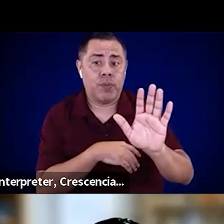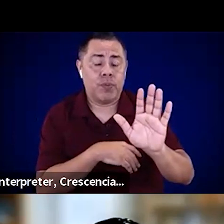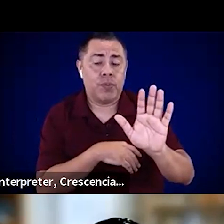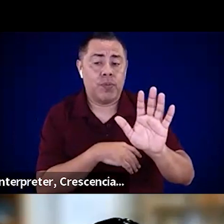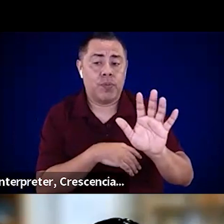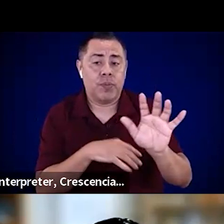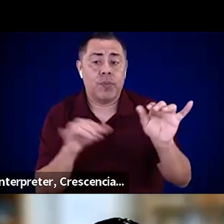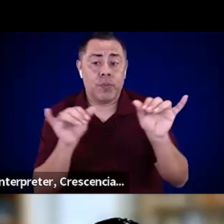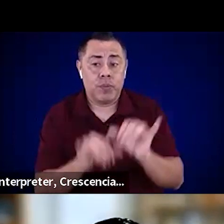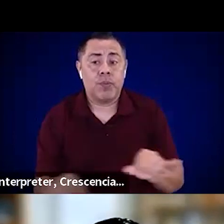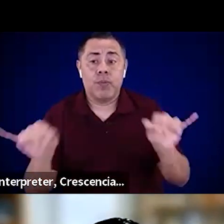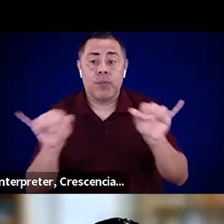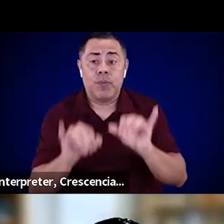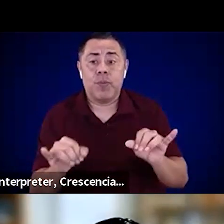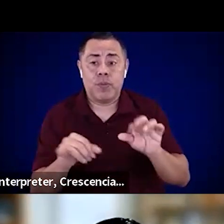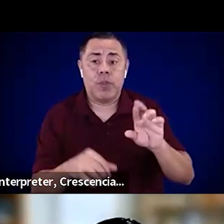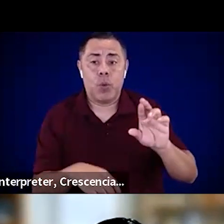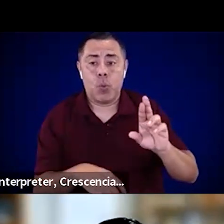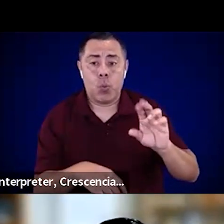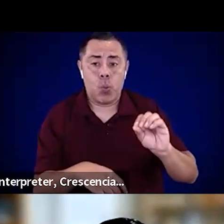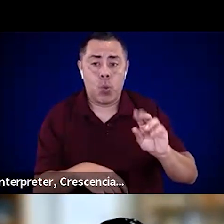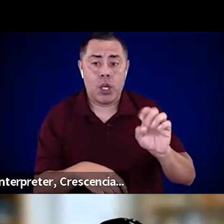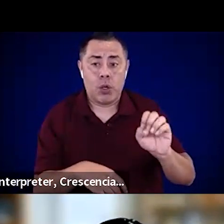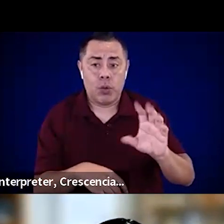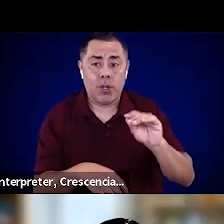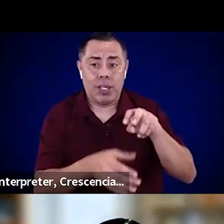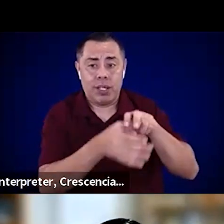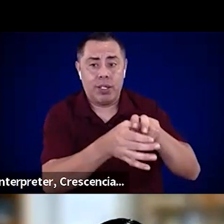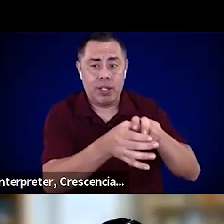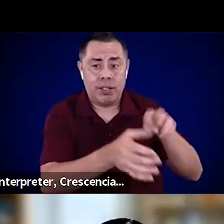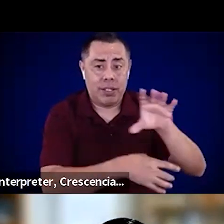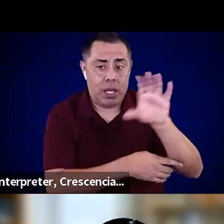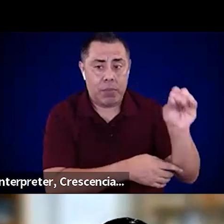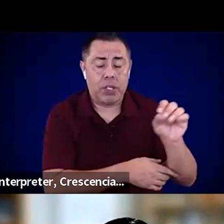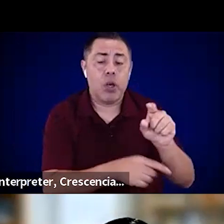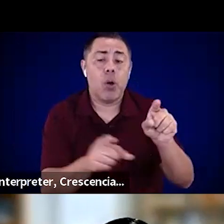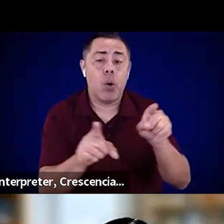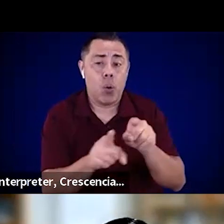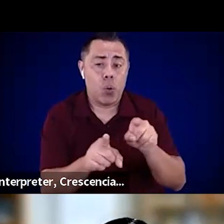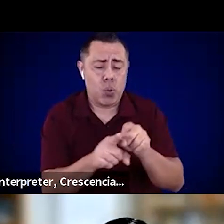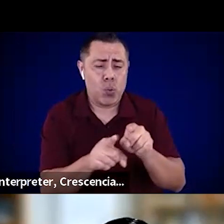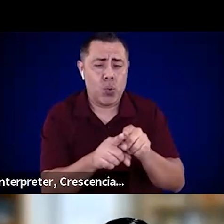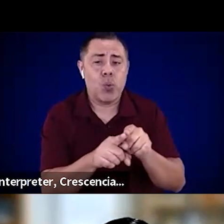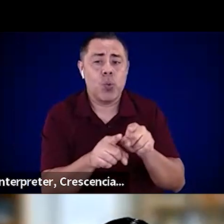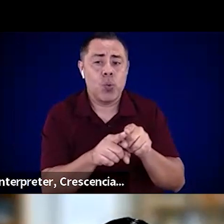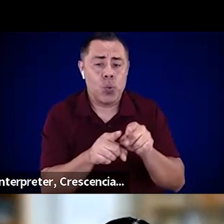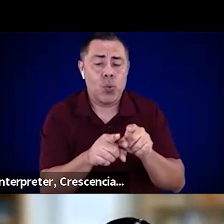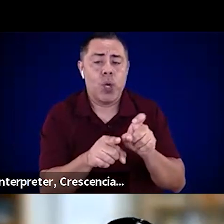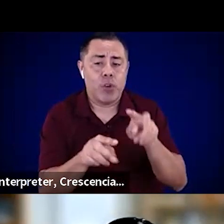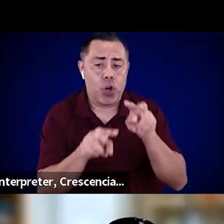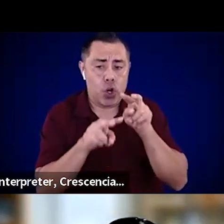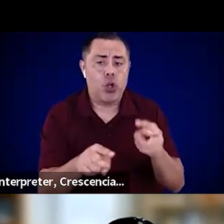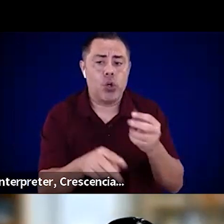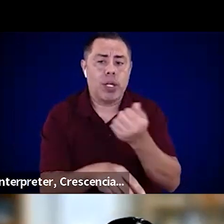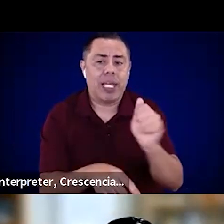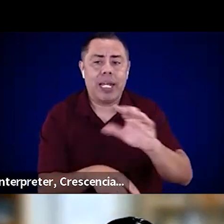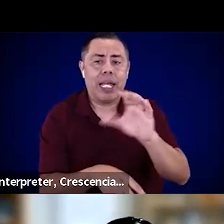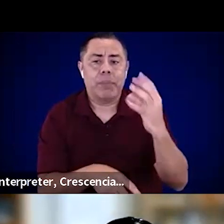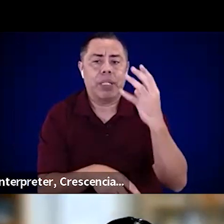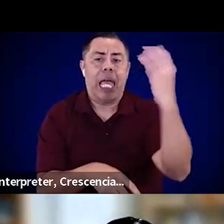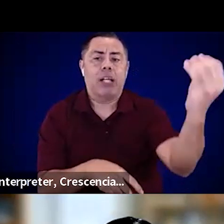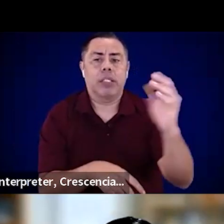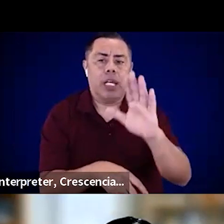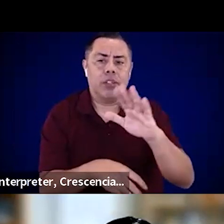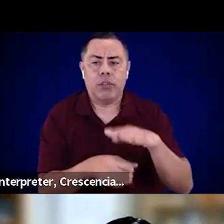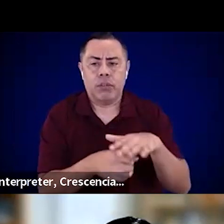paratransit agencies, but also those outside your jurisdiction,